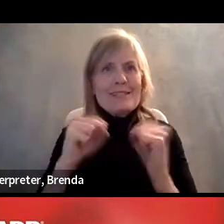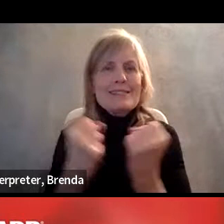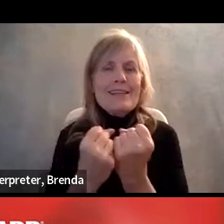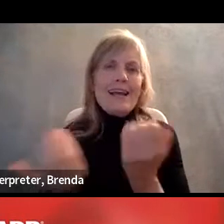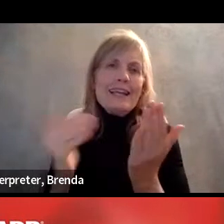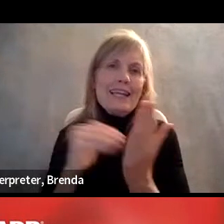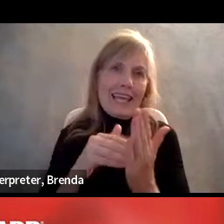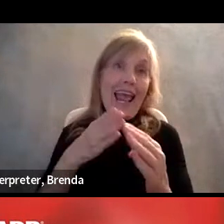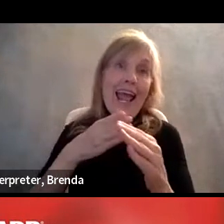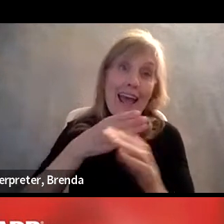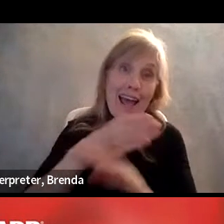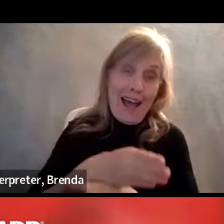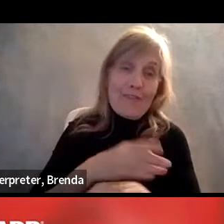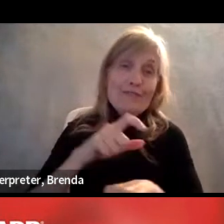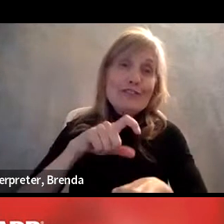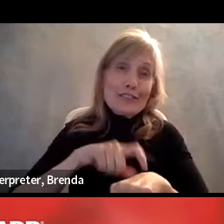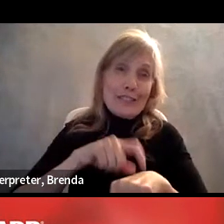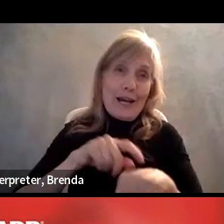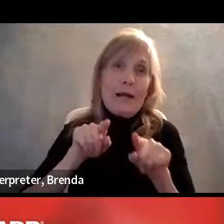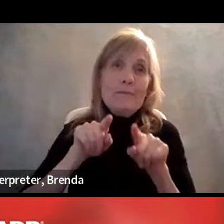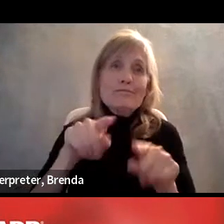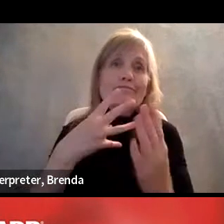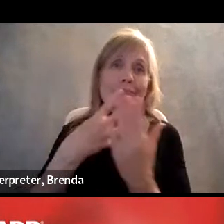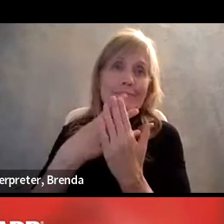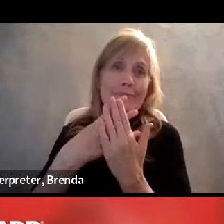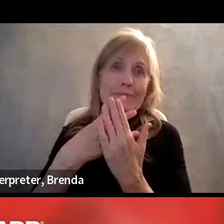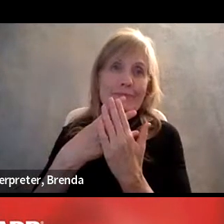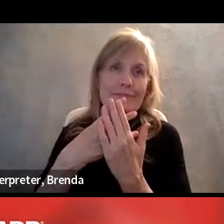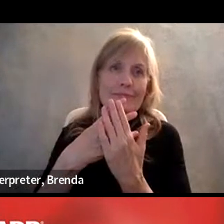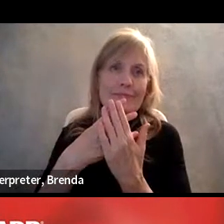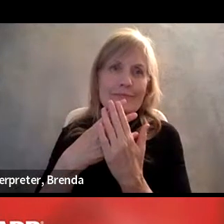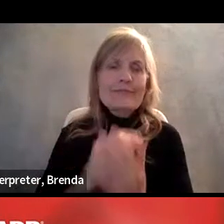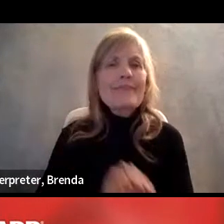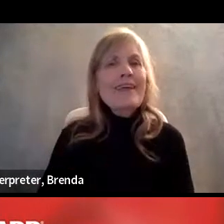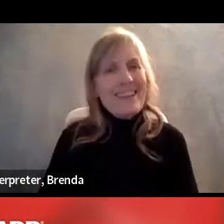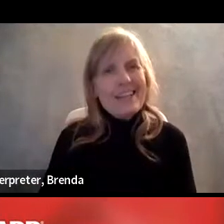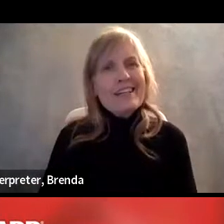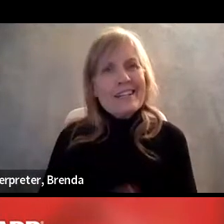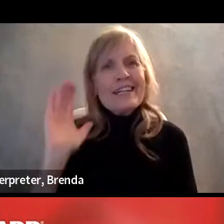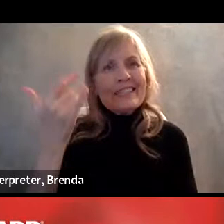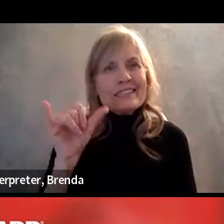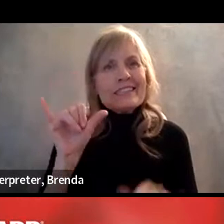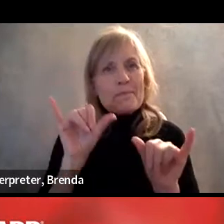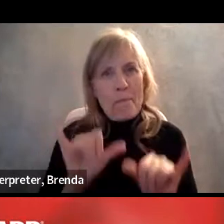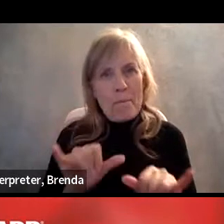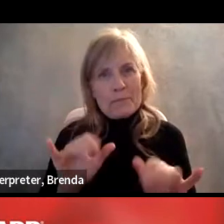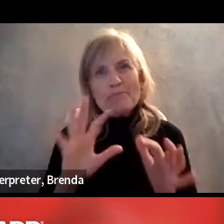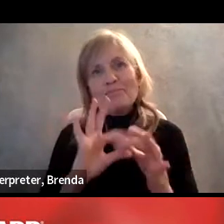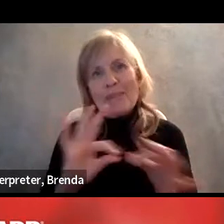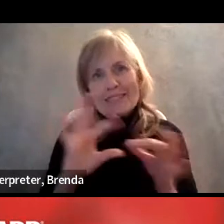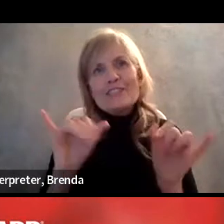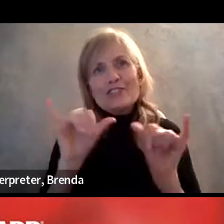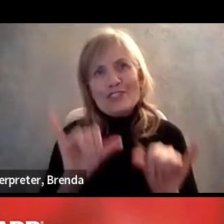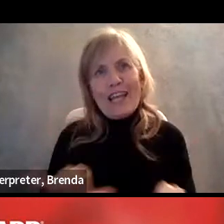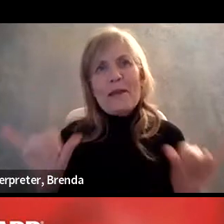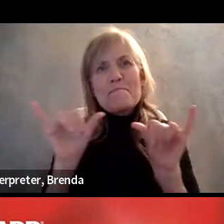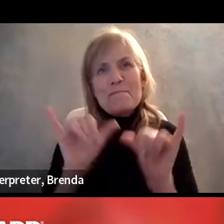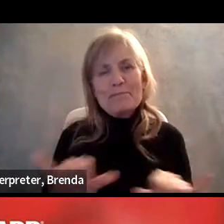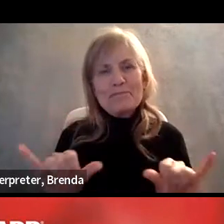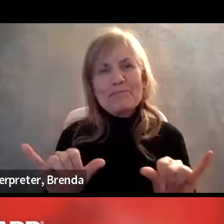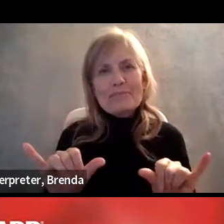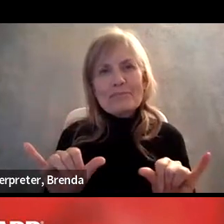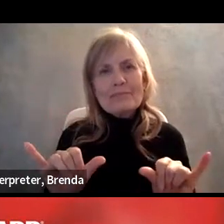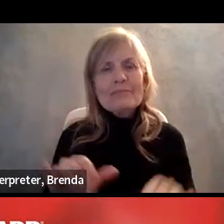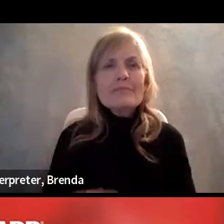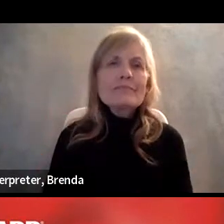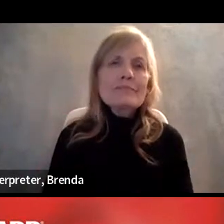of incarceration? So I feel like we're all kind of saying the same thing, but just a little different. And so diversity,